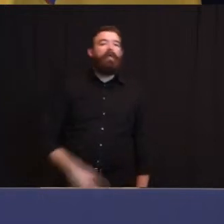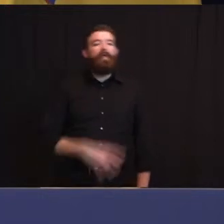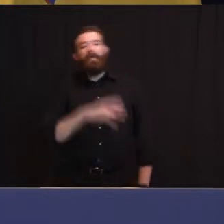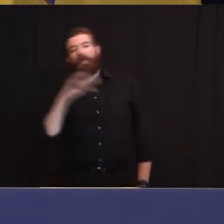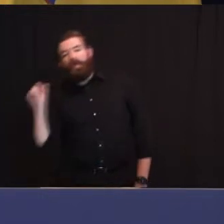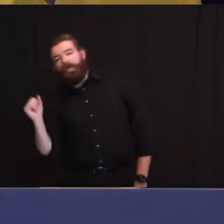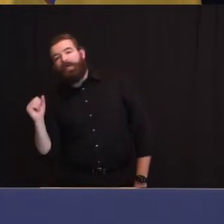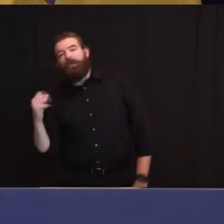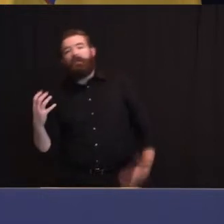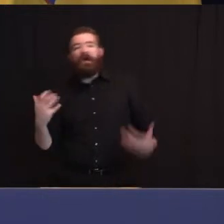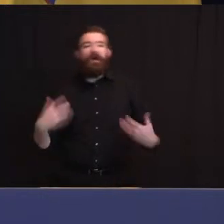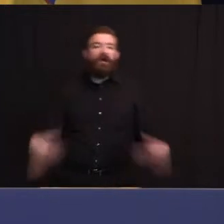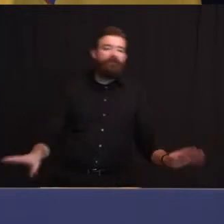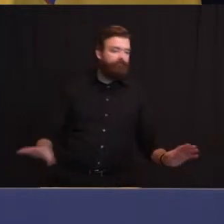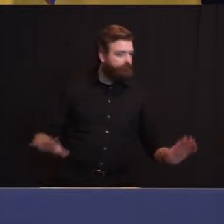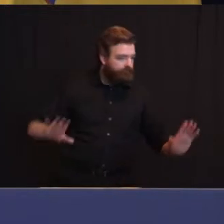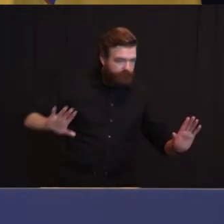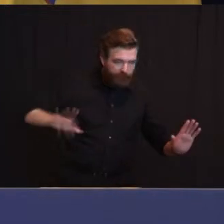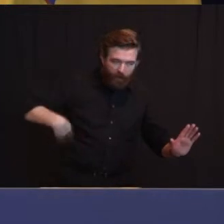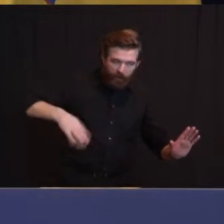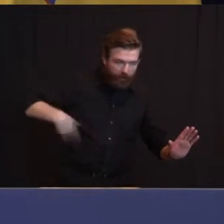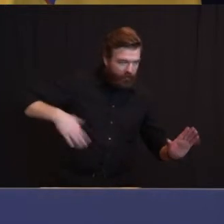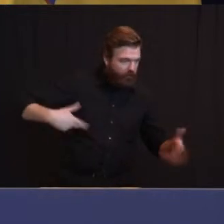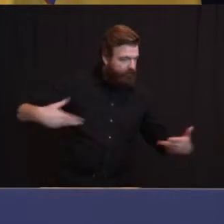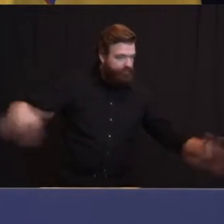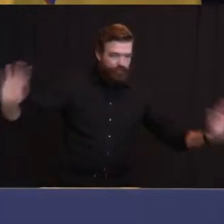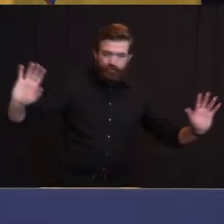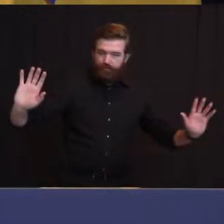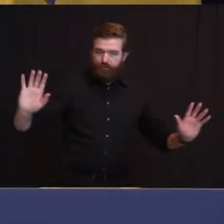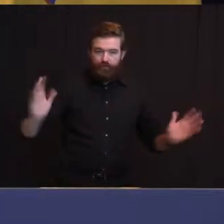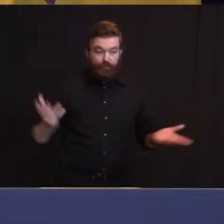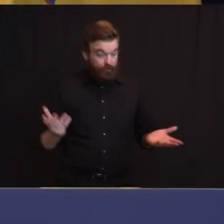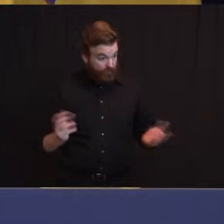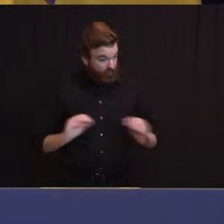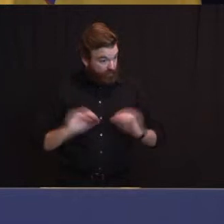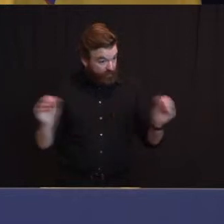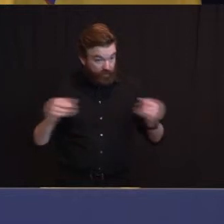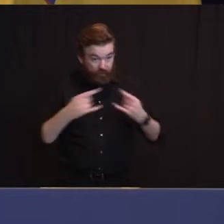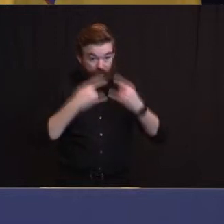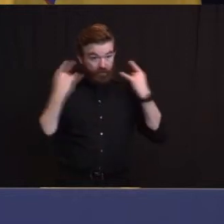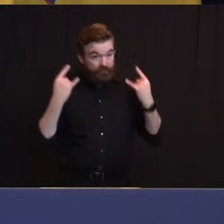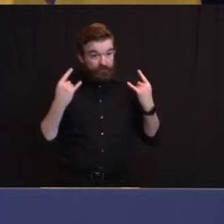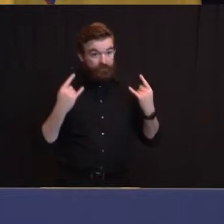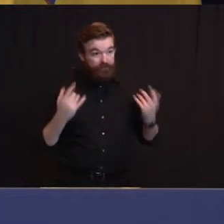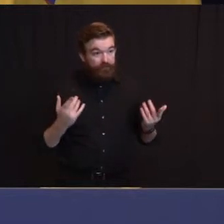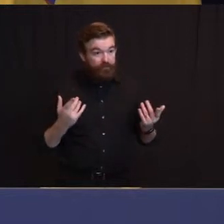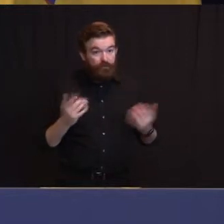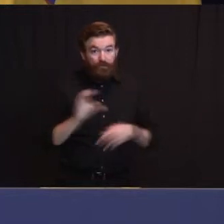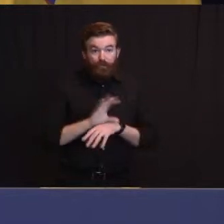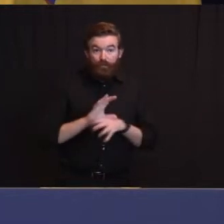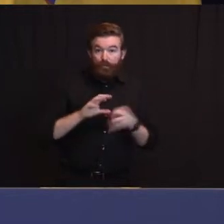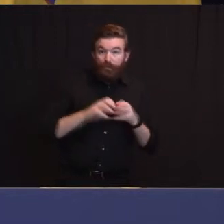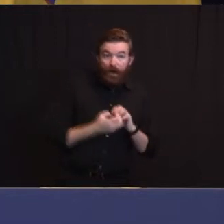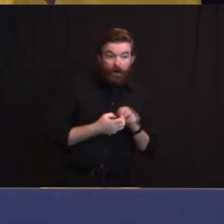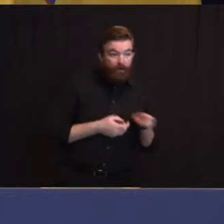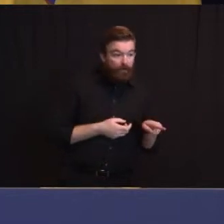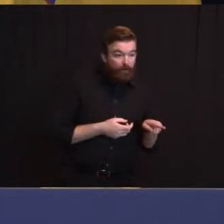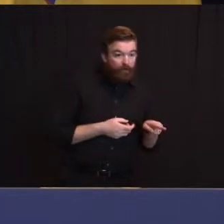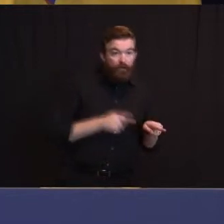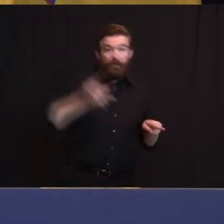but that cannot continue whether it's a party that shouldn't be going on or, God forbid, worship, which we want to go on.